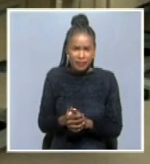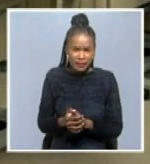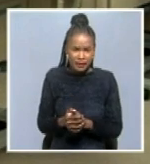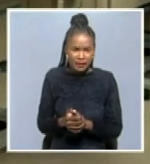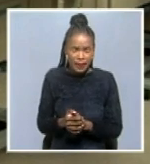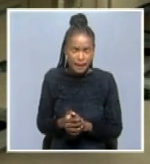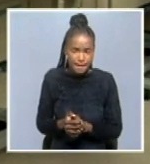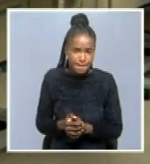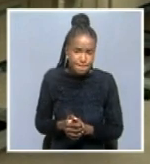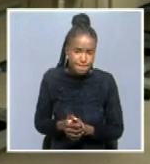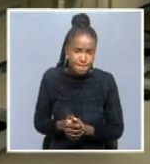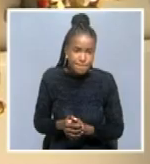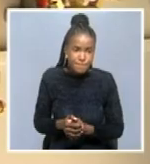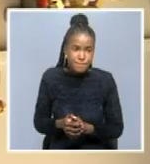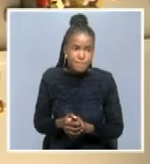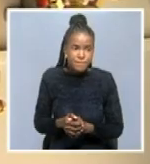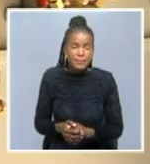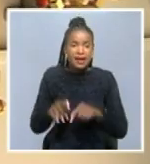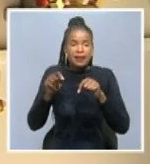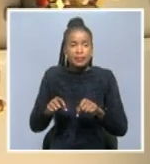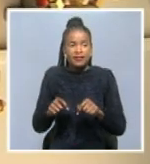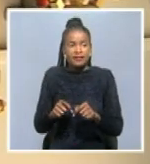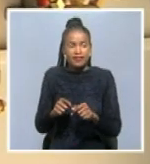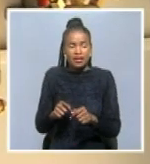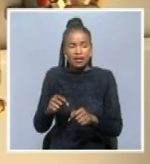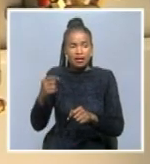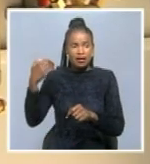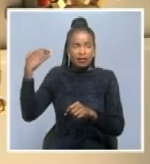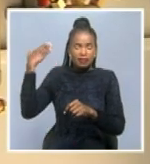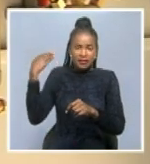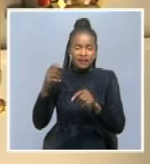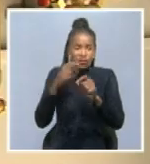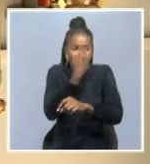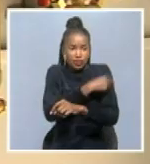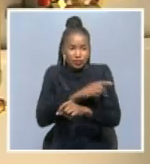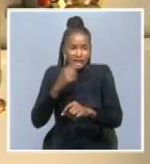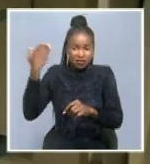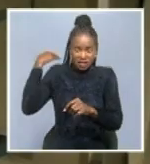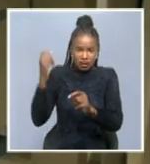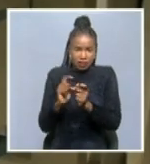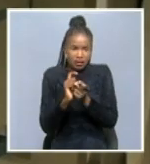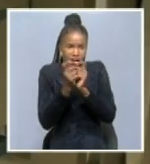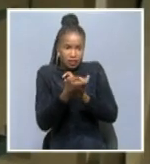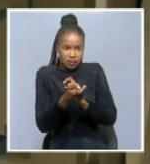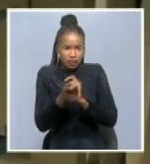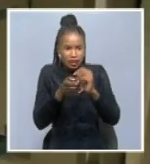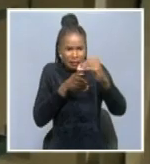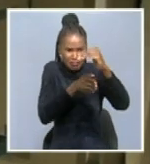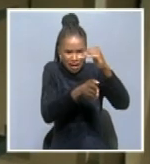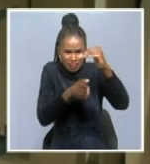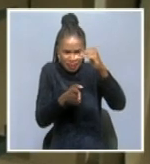finished the conversion of the garages into wards and that will have 25 beds for isolation.